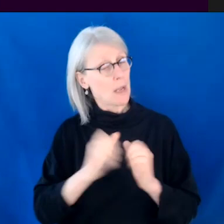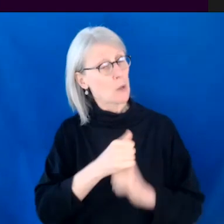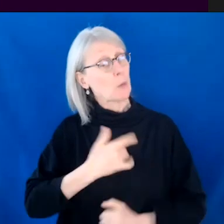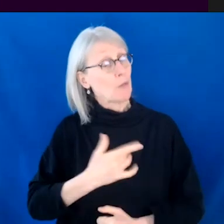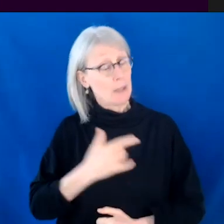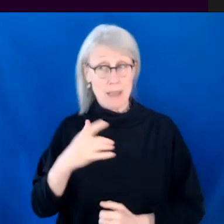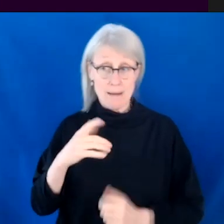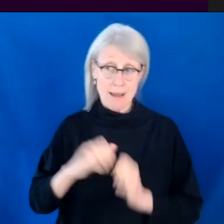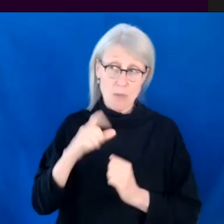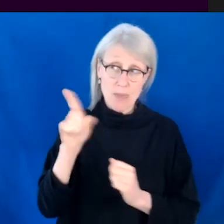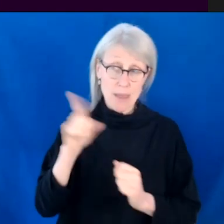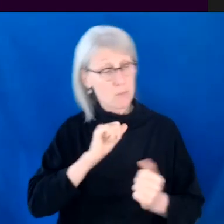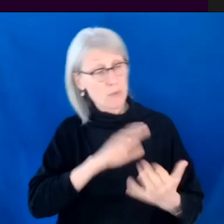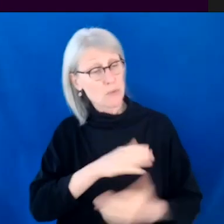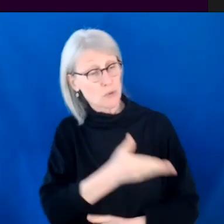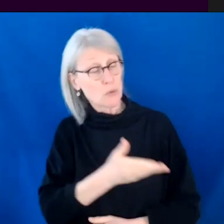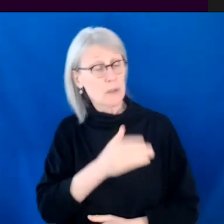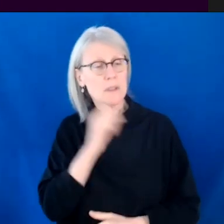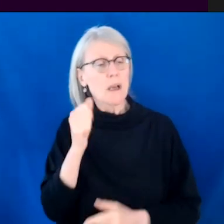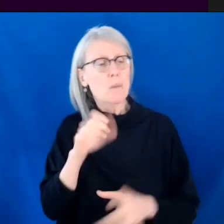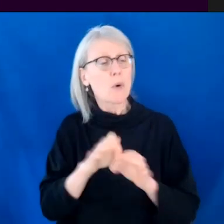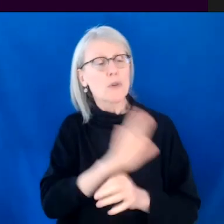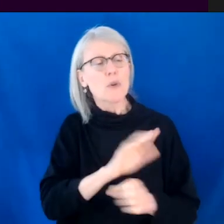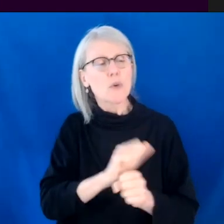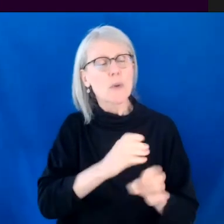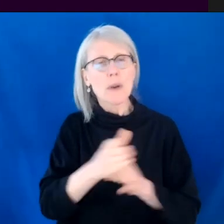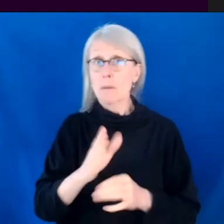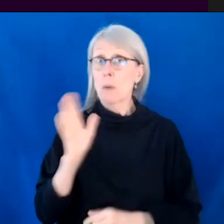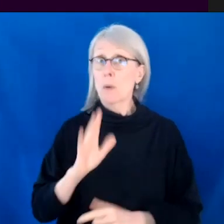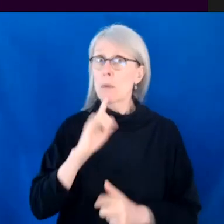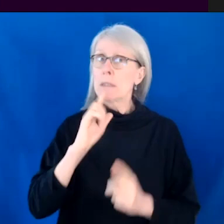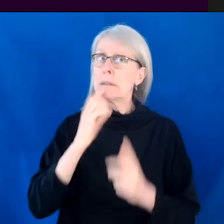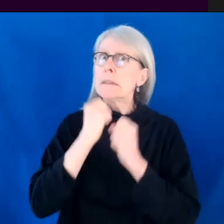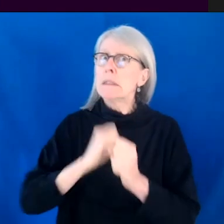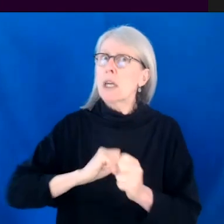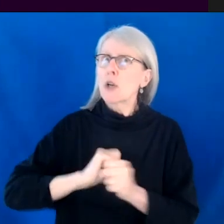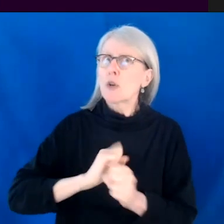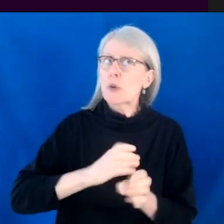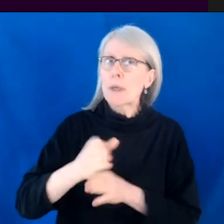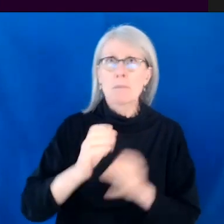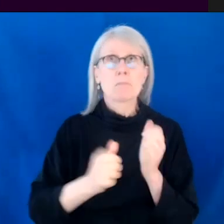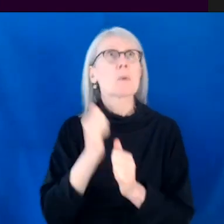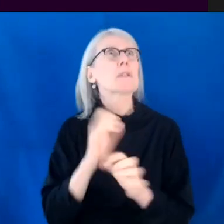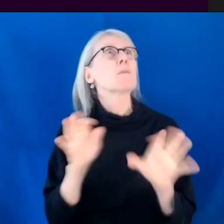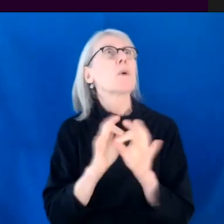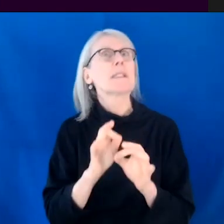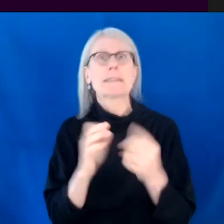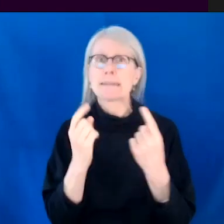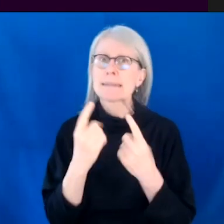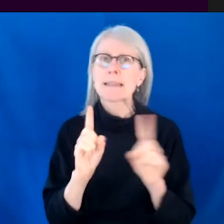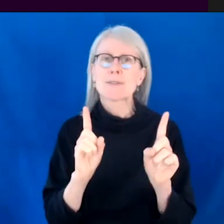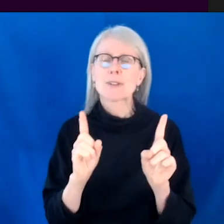being treated than your career. At that time, I didn't have that perspective, being successful was the most important thing to me. And